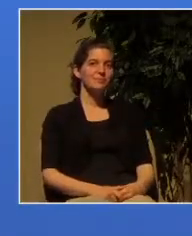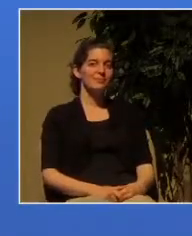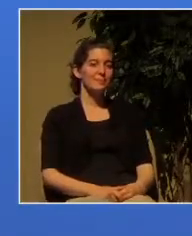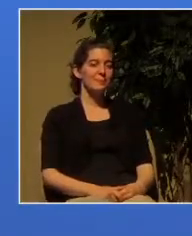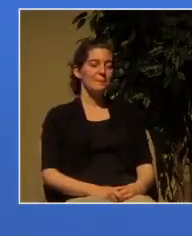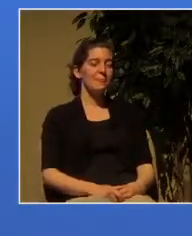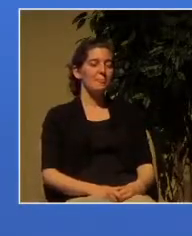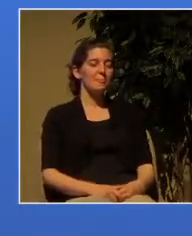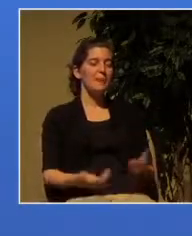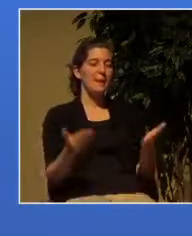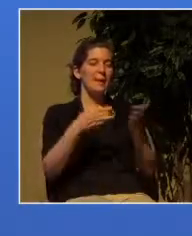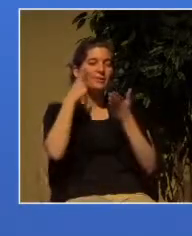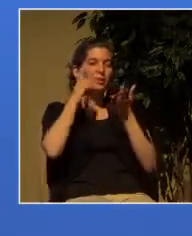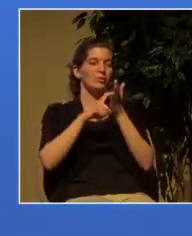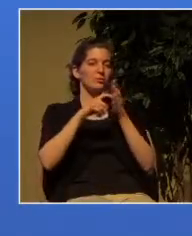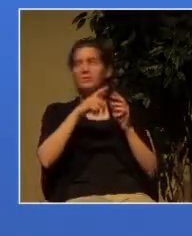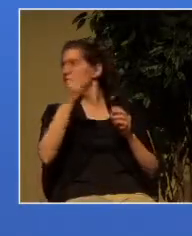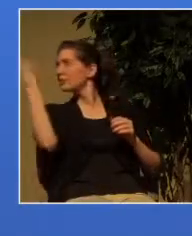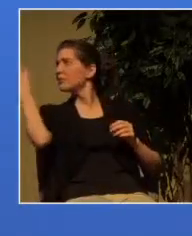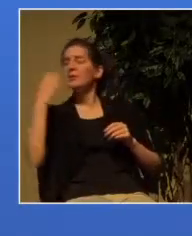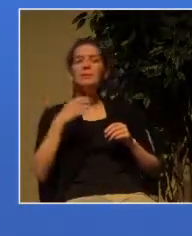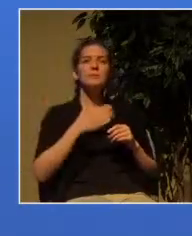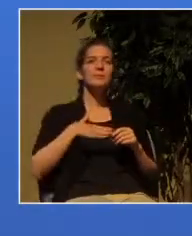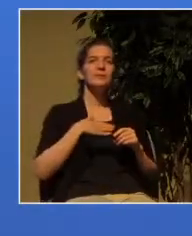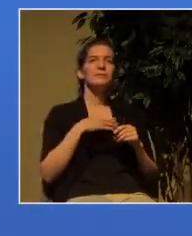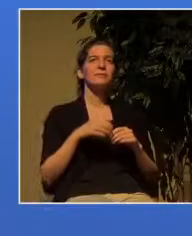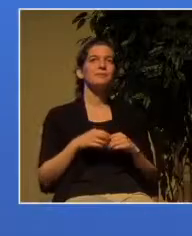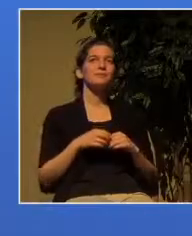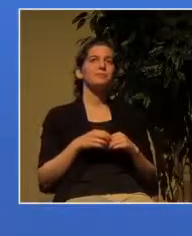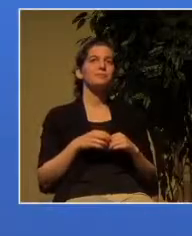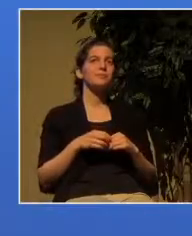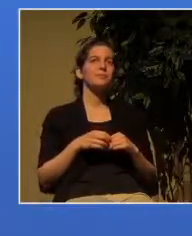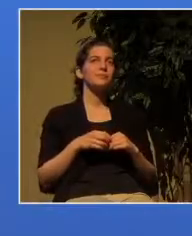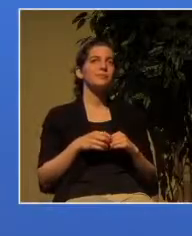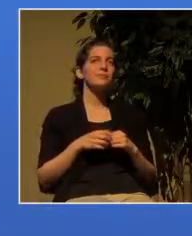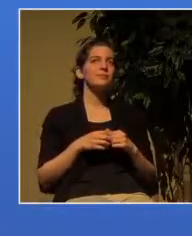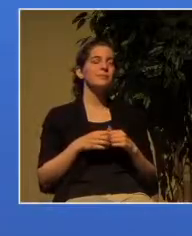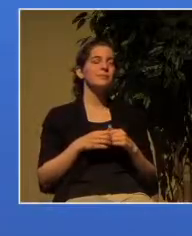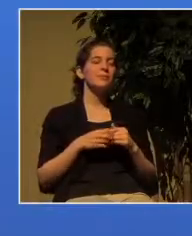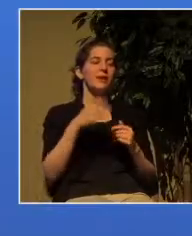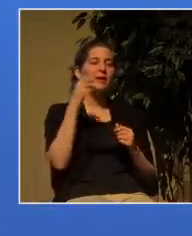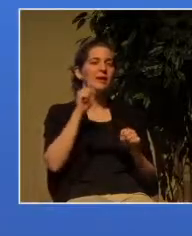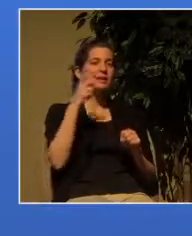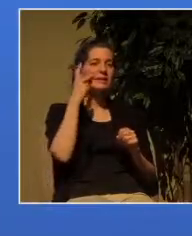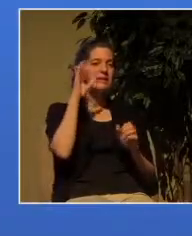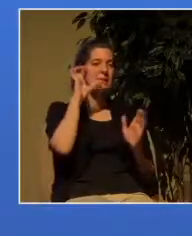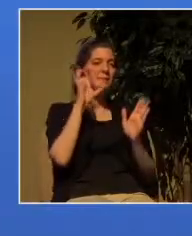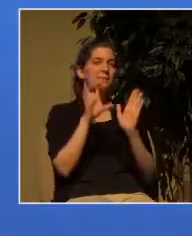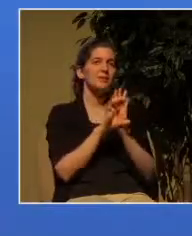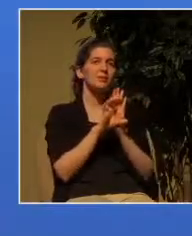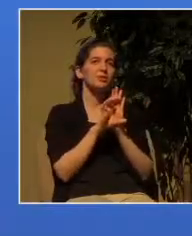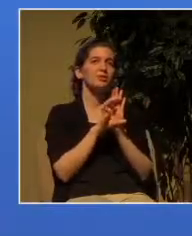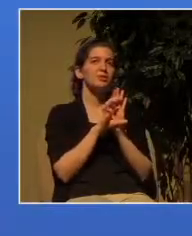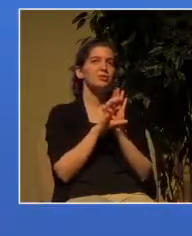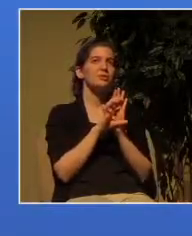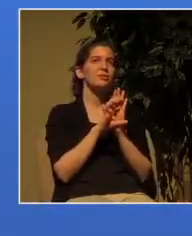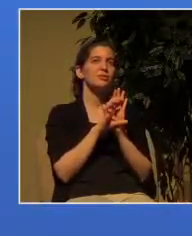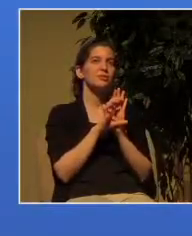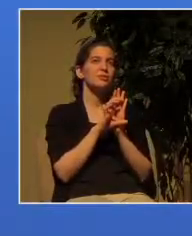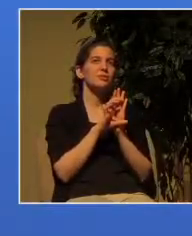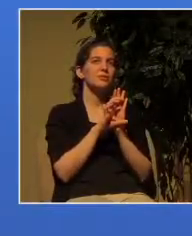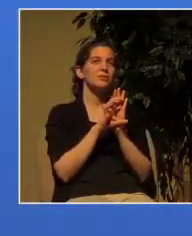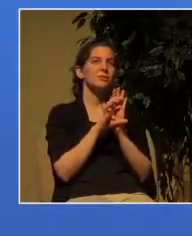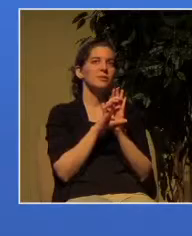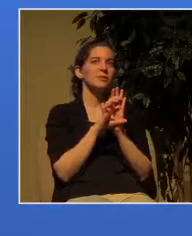again if we can go to the next slide how that is pictured graphically on the poster that we've been